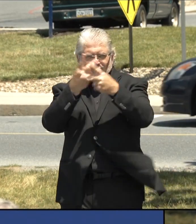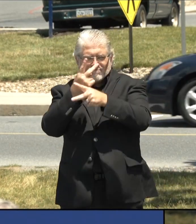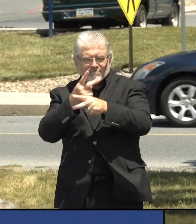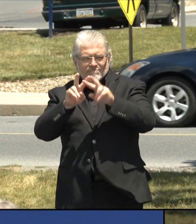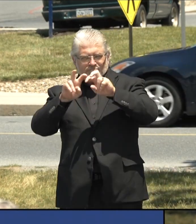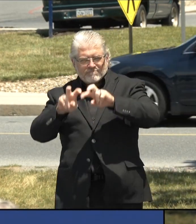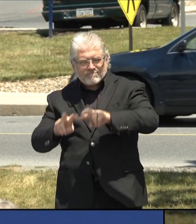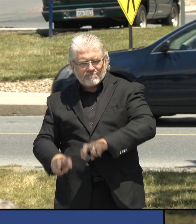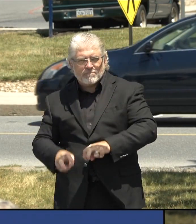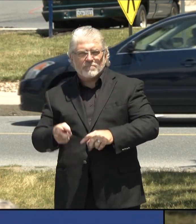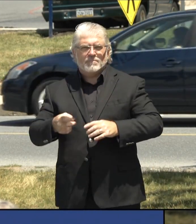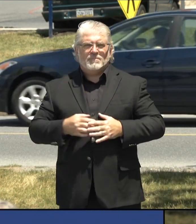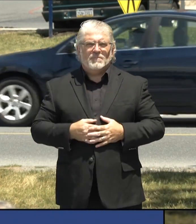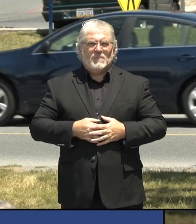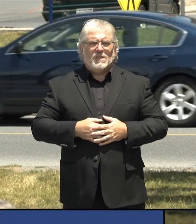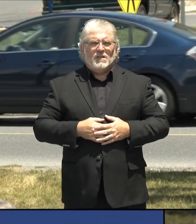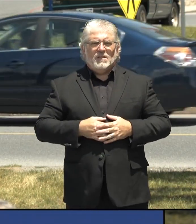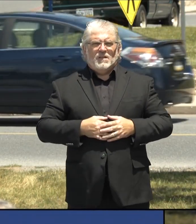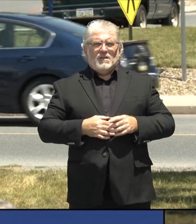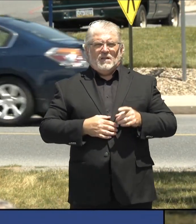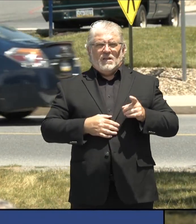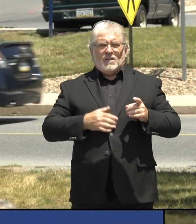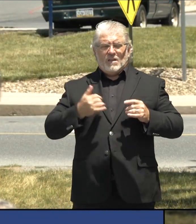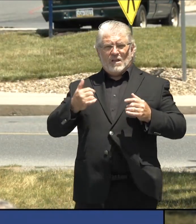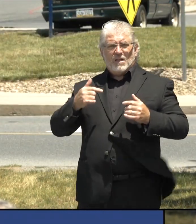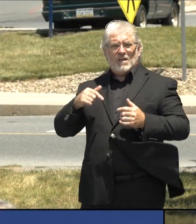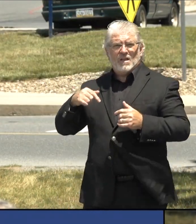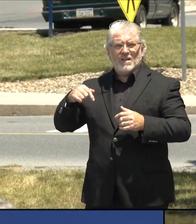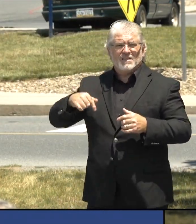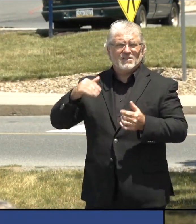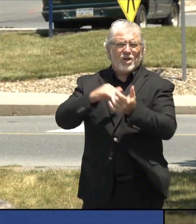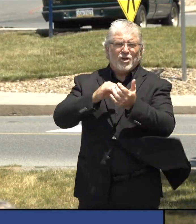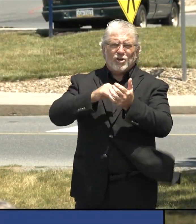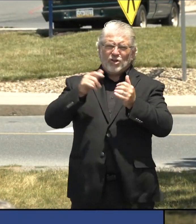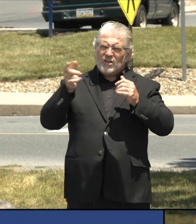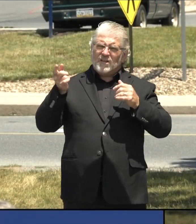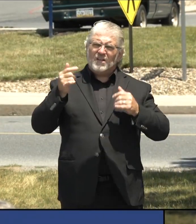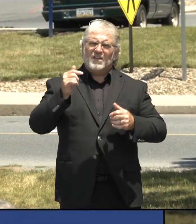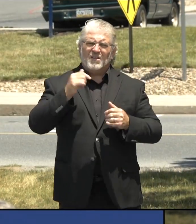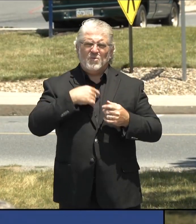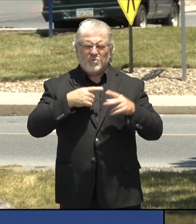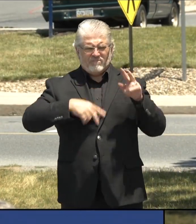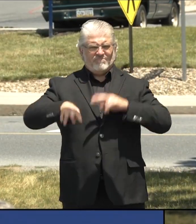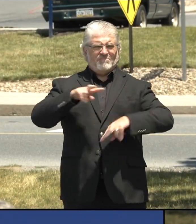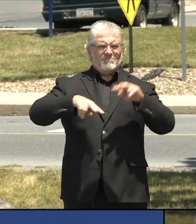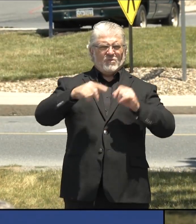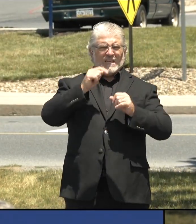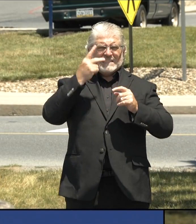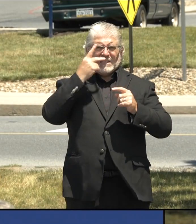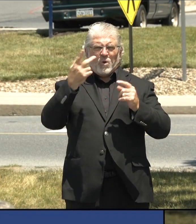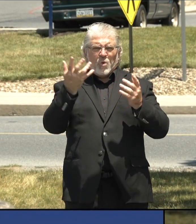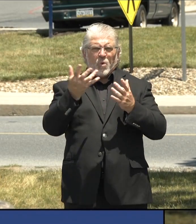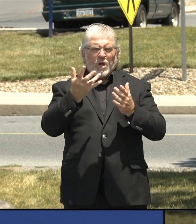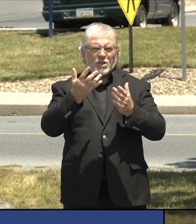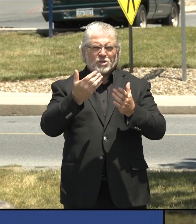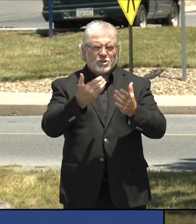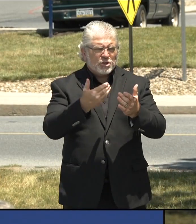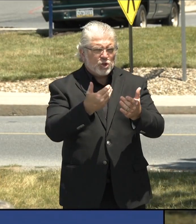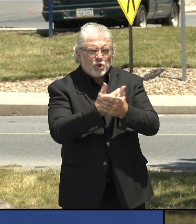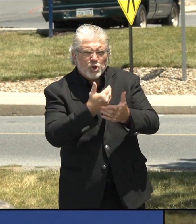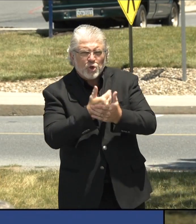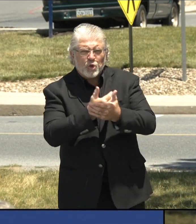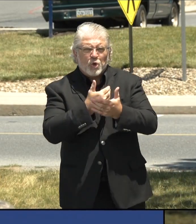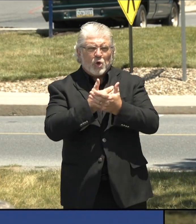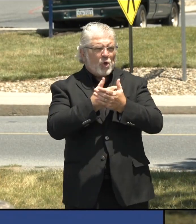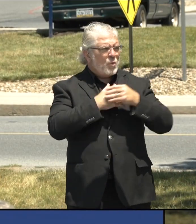can be assured that they always have access to the leading contender of treatment in the moment and poorly performing options are quickly discontinued. The